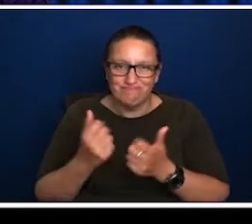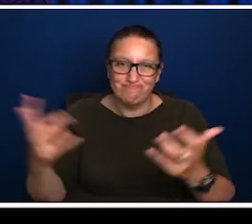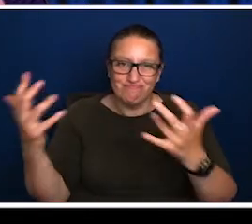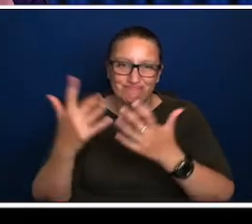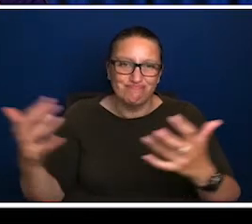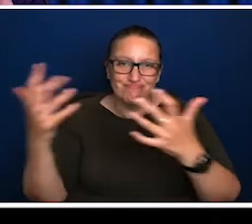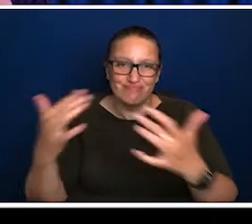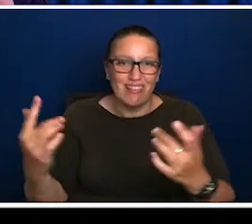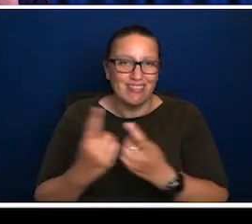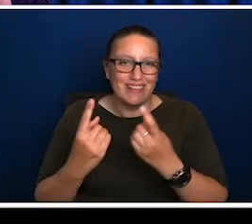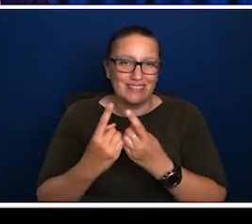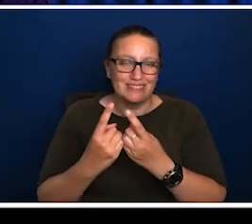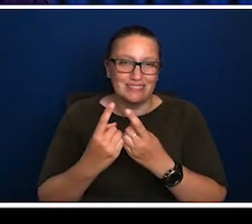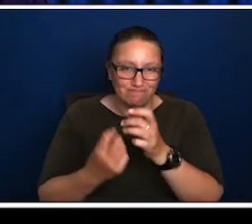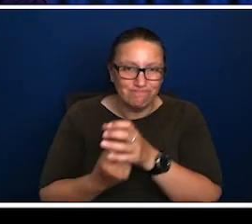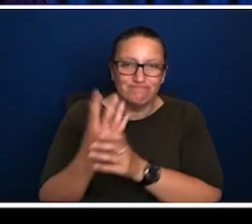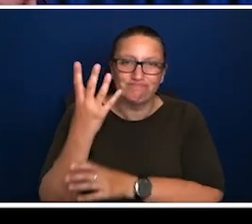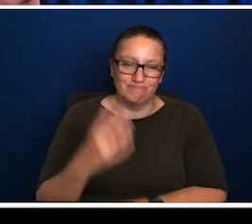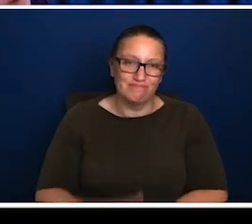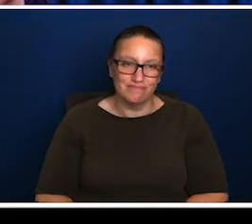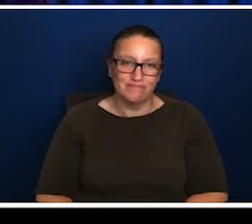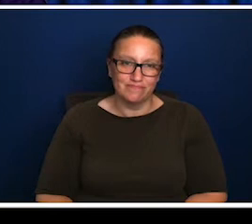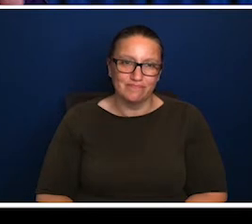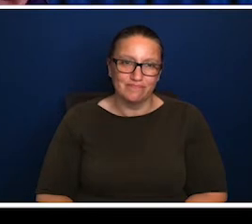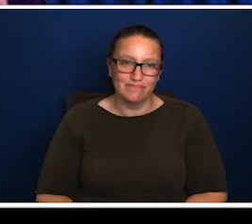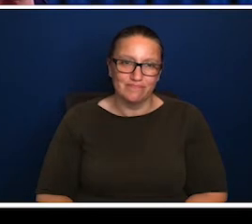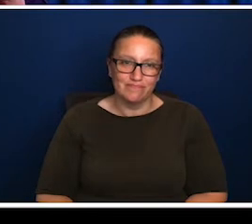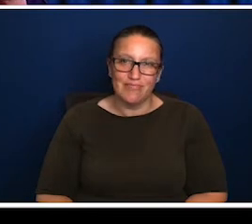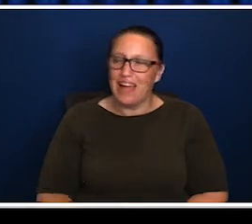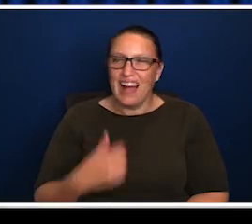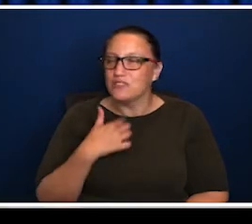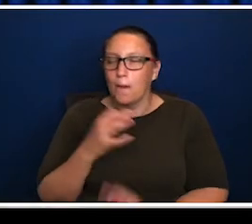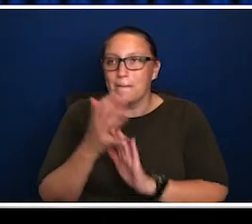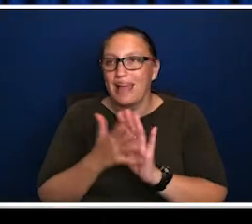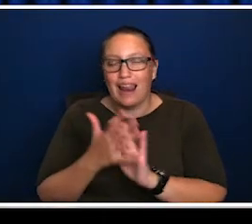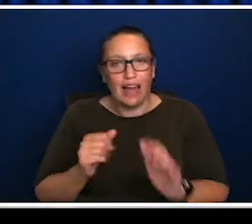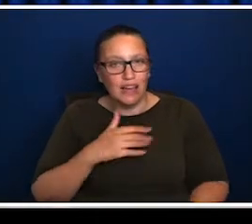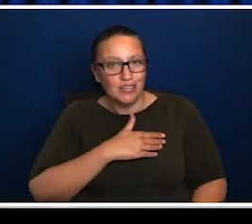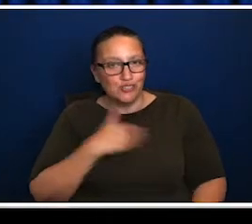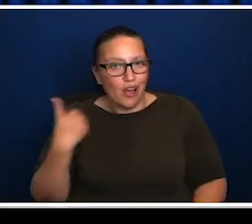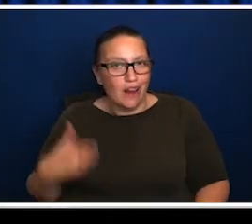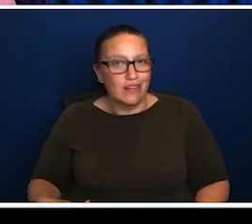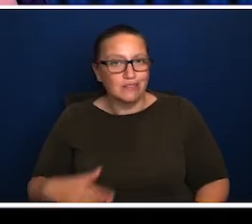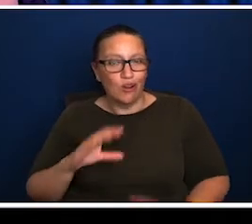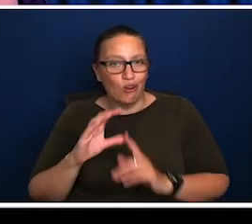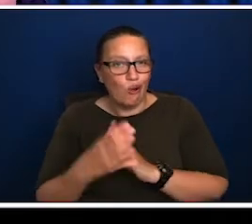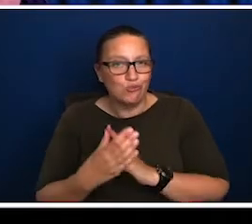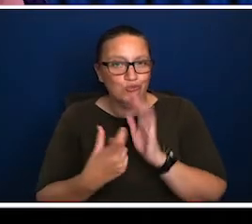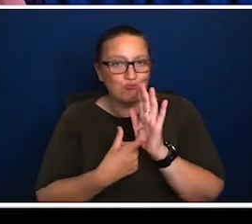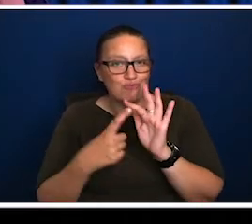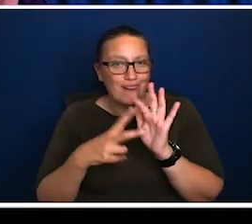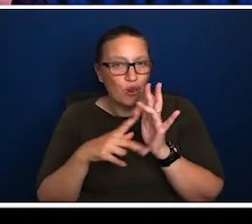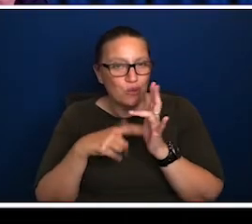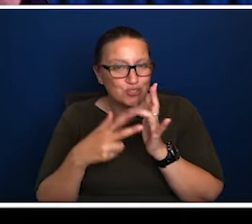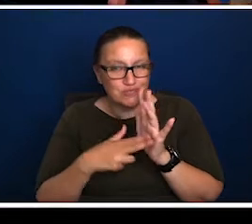in a positive sense, not in the Chinese sense during the cultural revolution when they wanted to chop them off. This is to actually let them, let them broom and